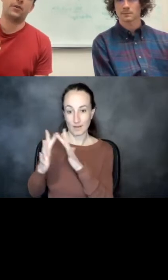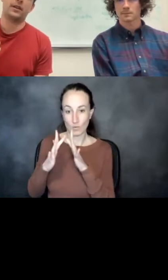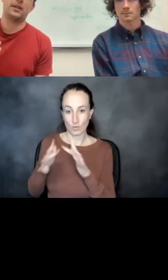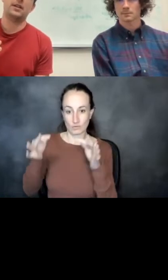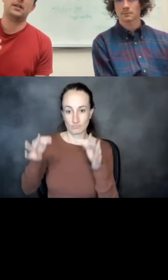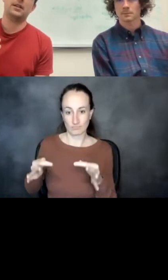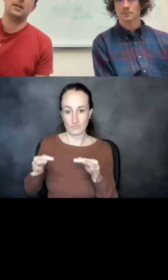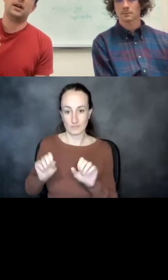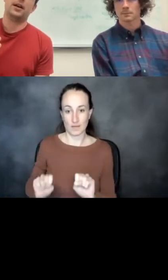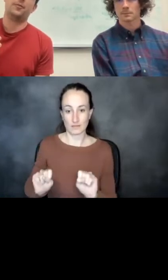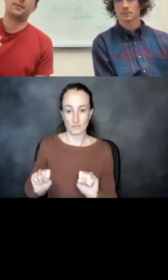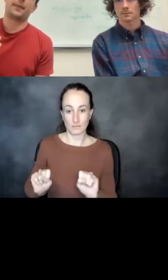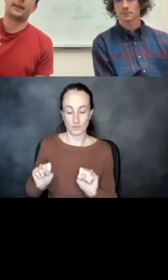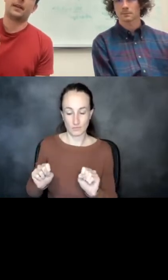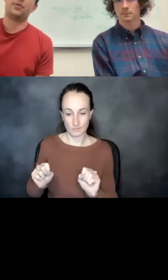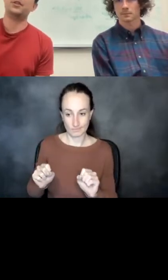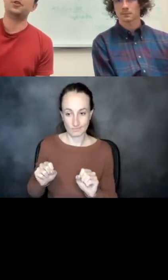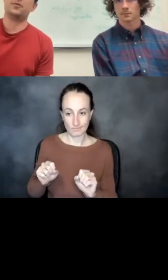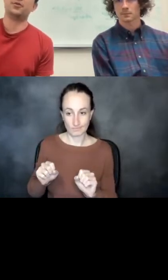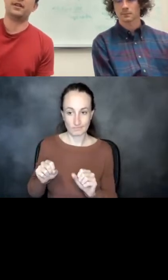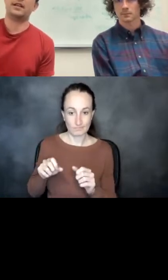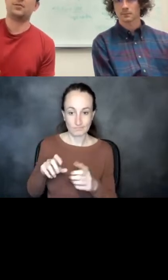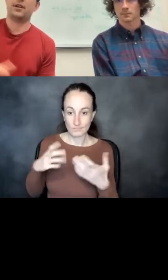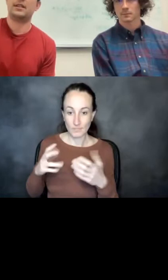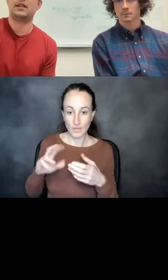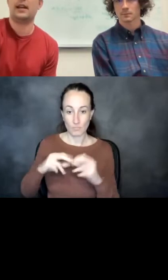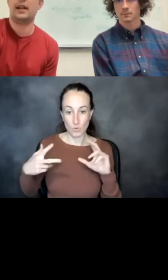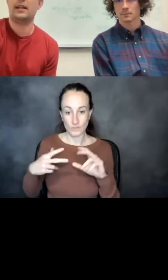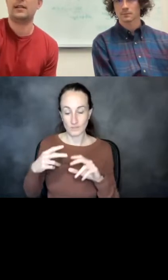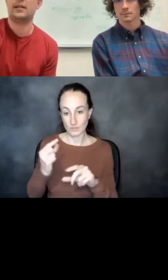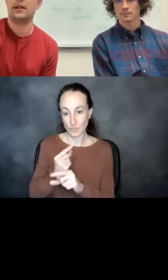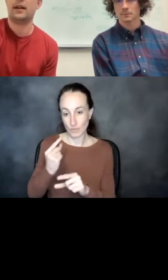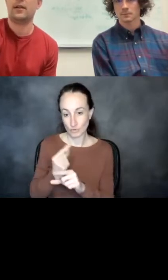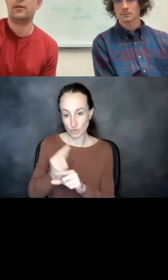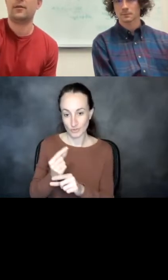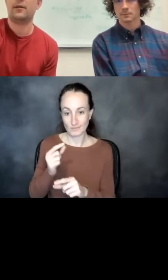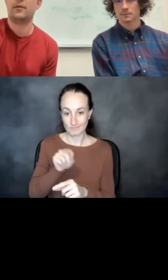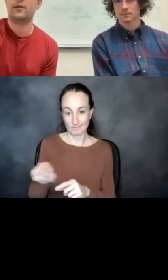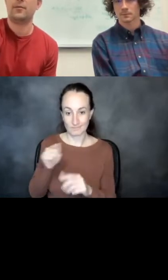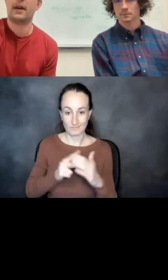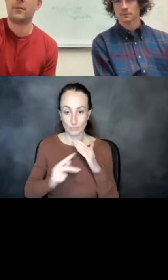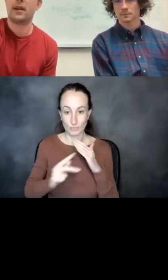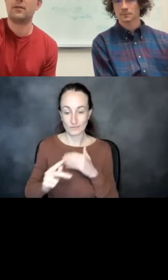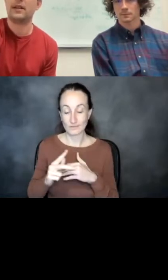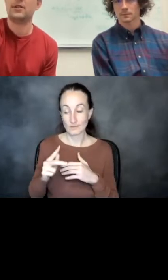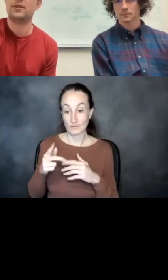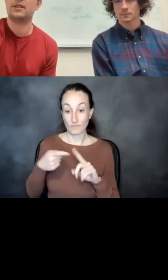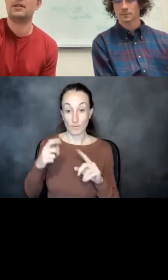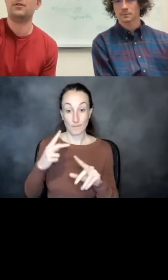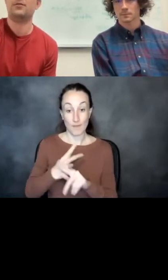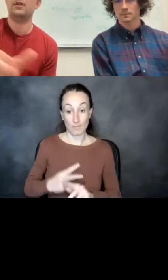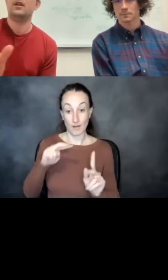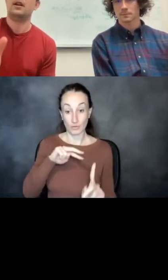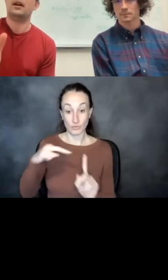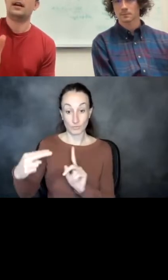about the protein geometry that it's predicting. And mathematically, that turns